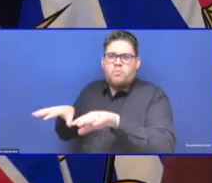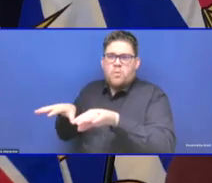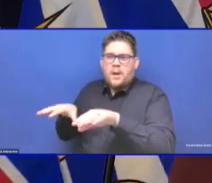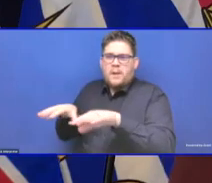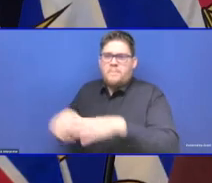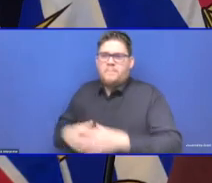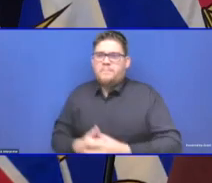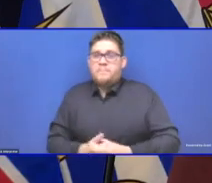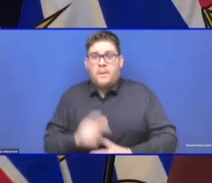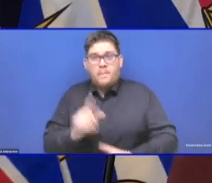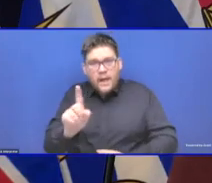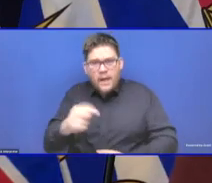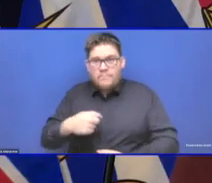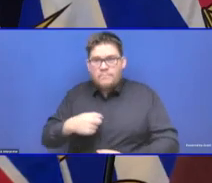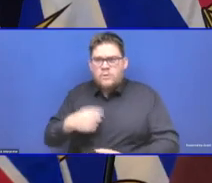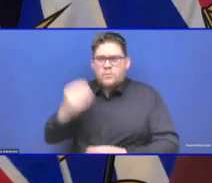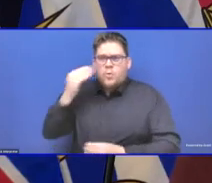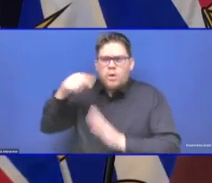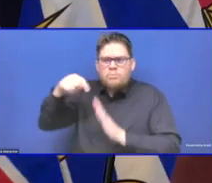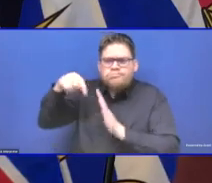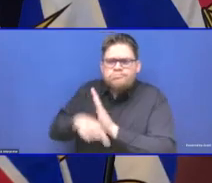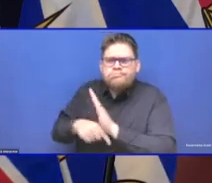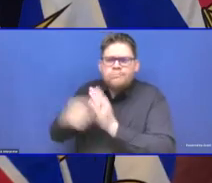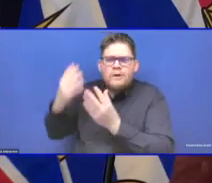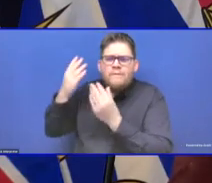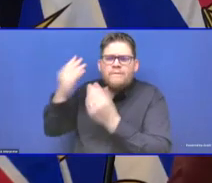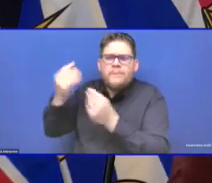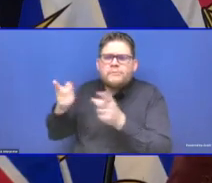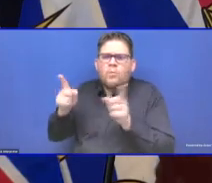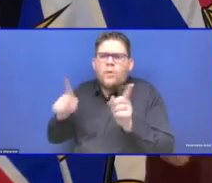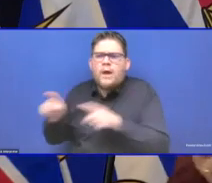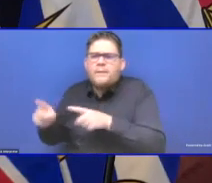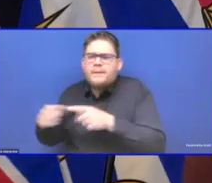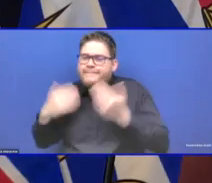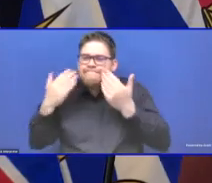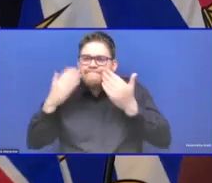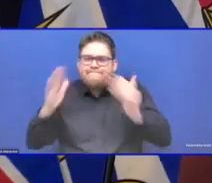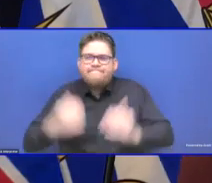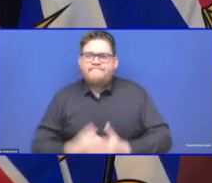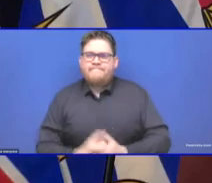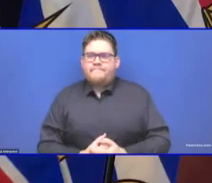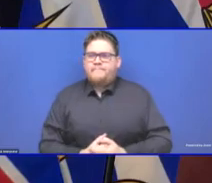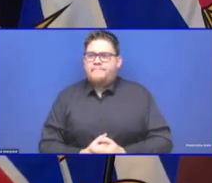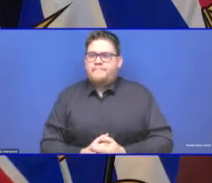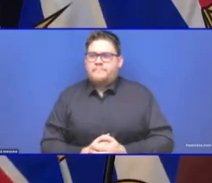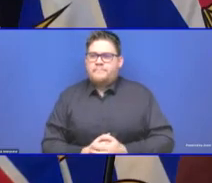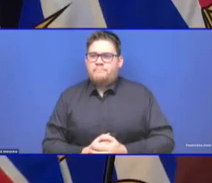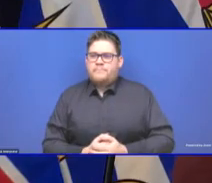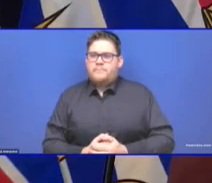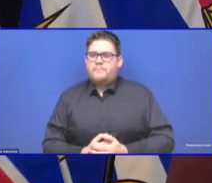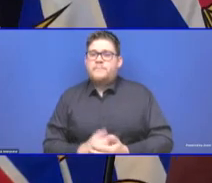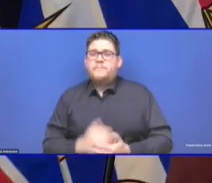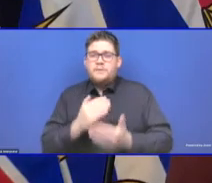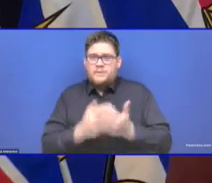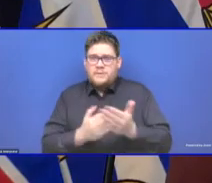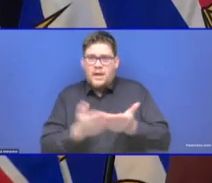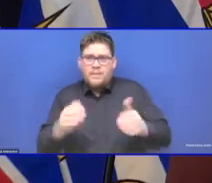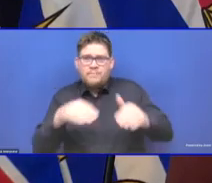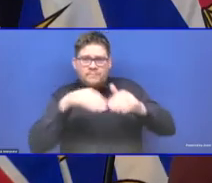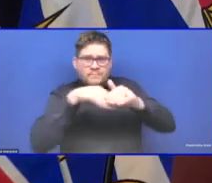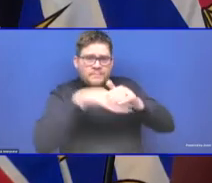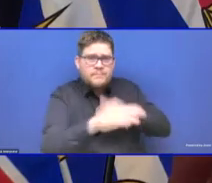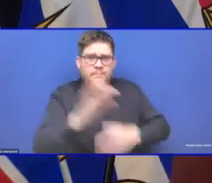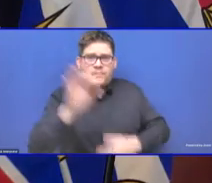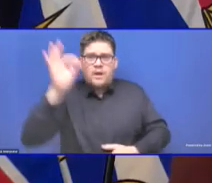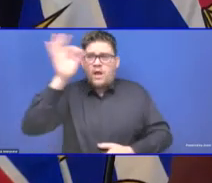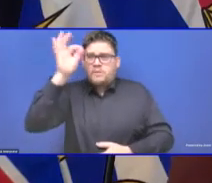before it is recognized. So those are all things that we need to bear in mind. And that's why it is still important,